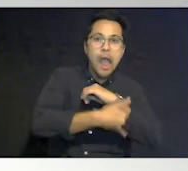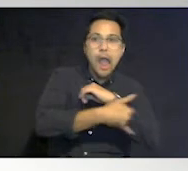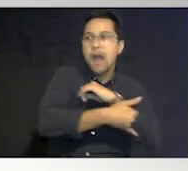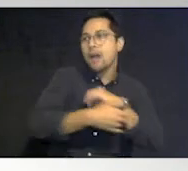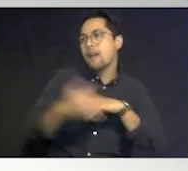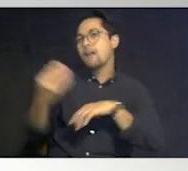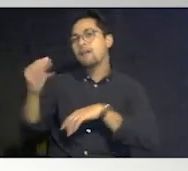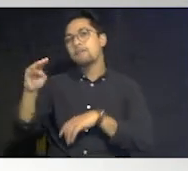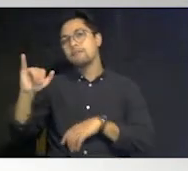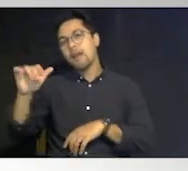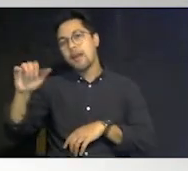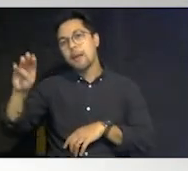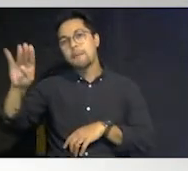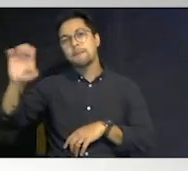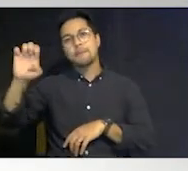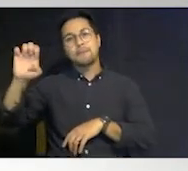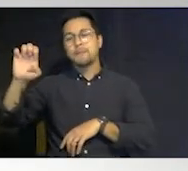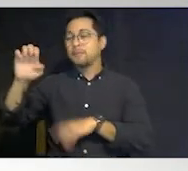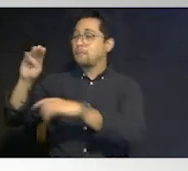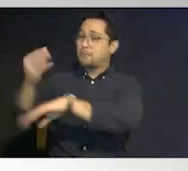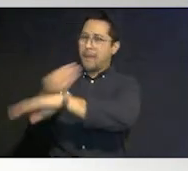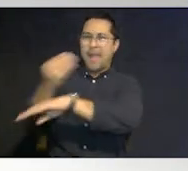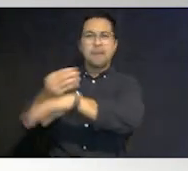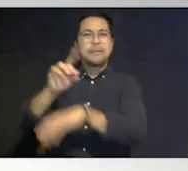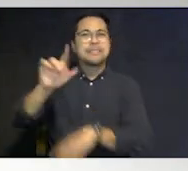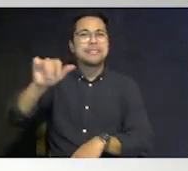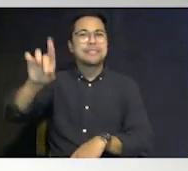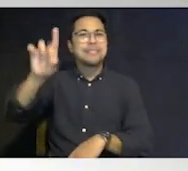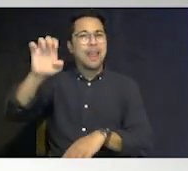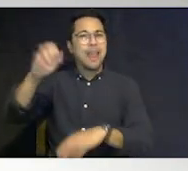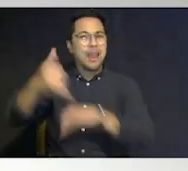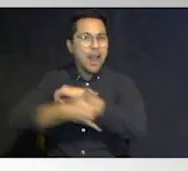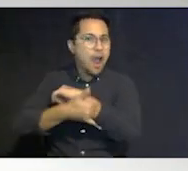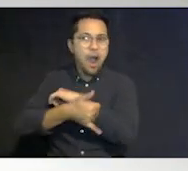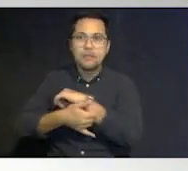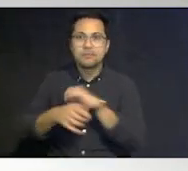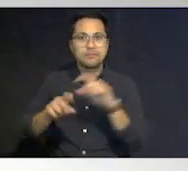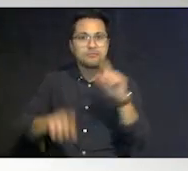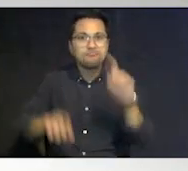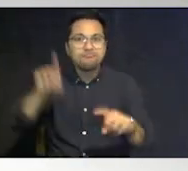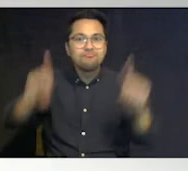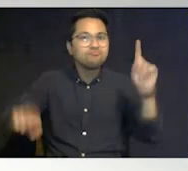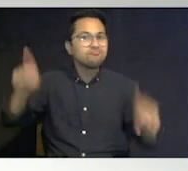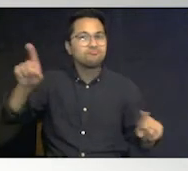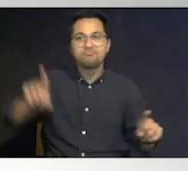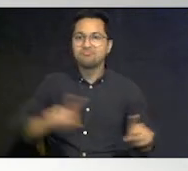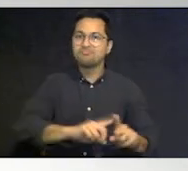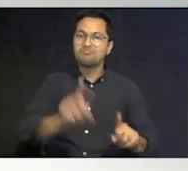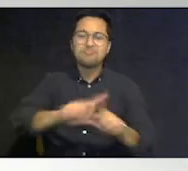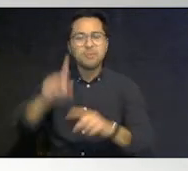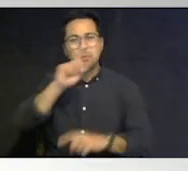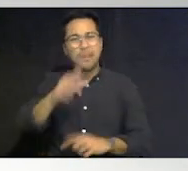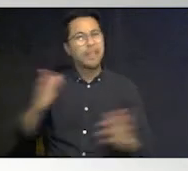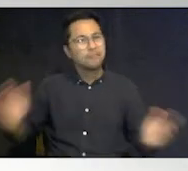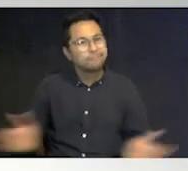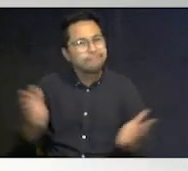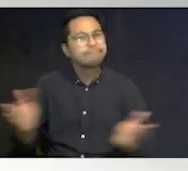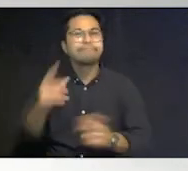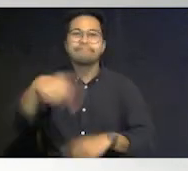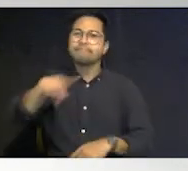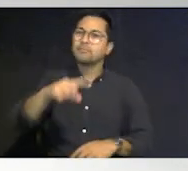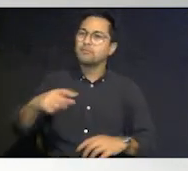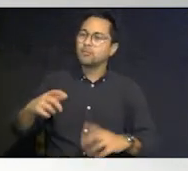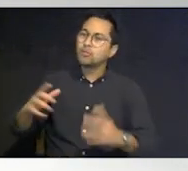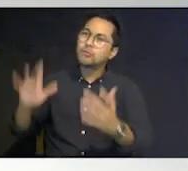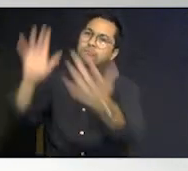and and we really encourage families and and support providers and individuals to have a relationship with that emergency